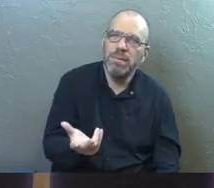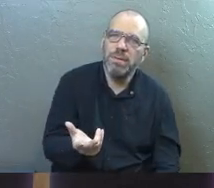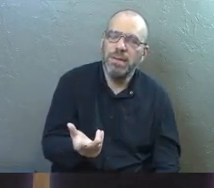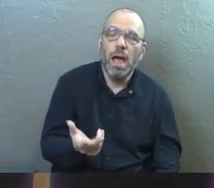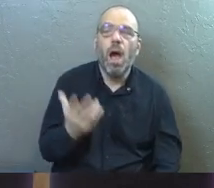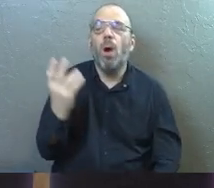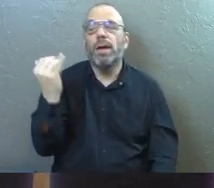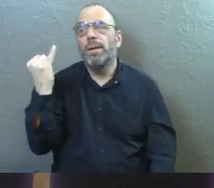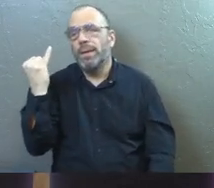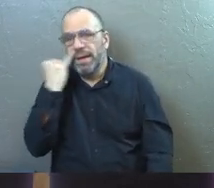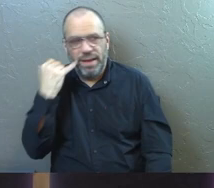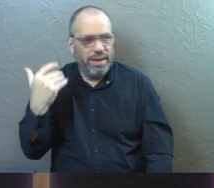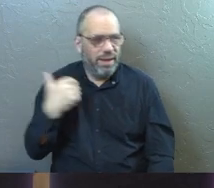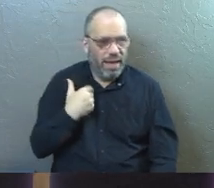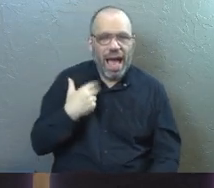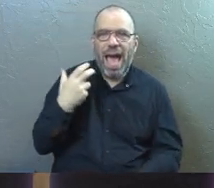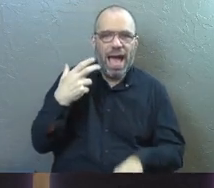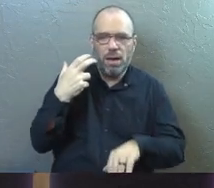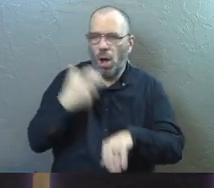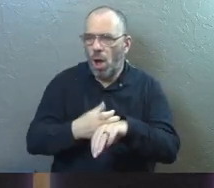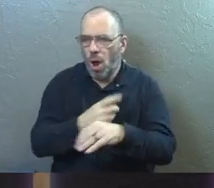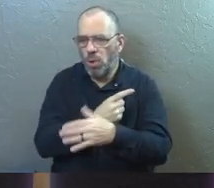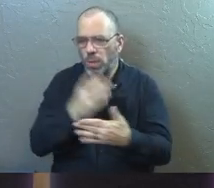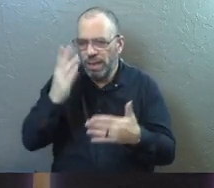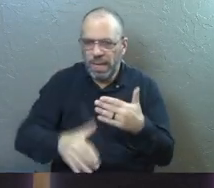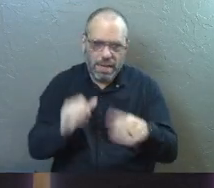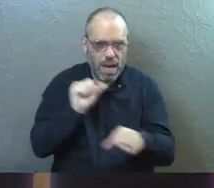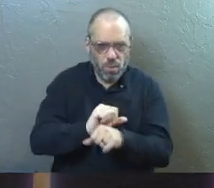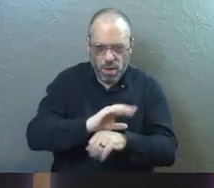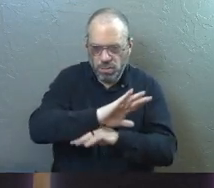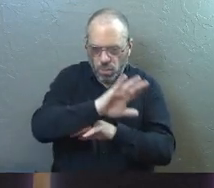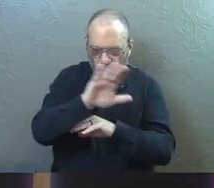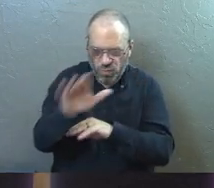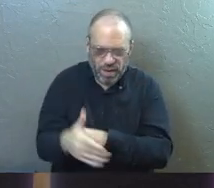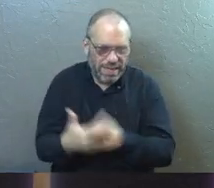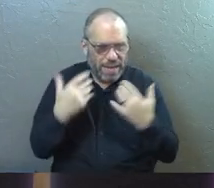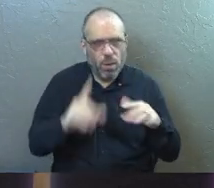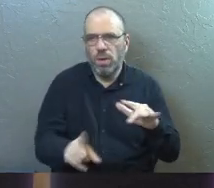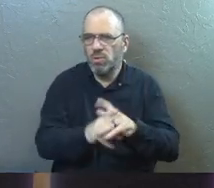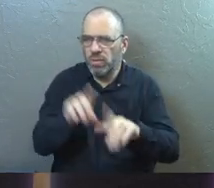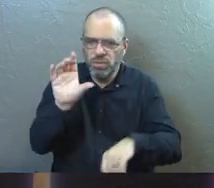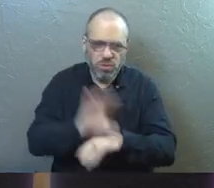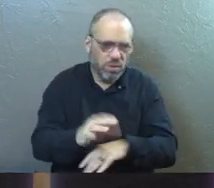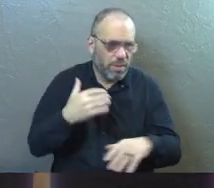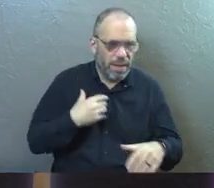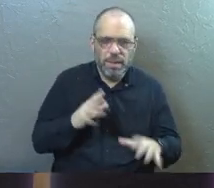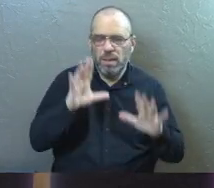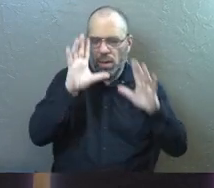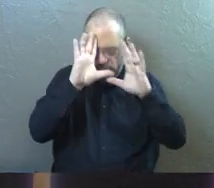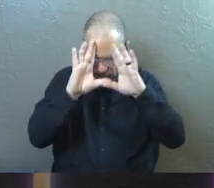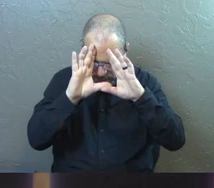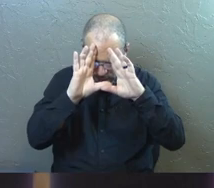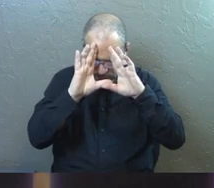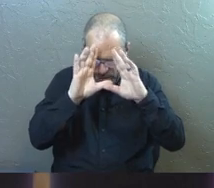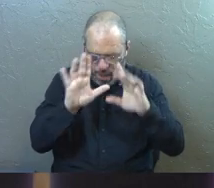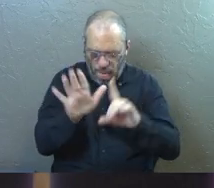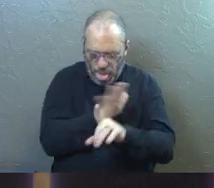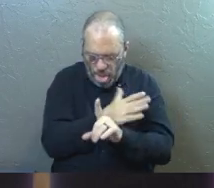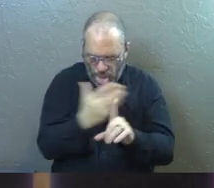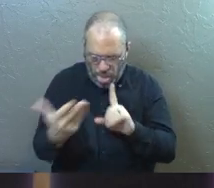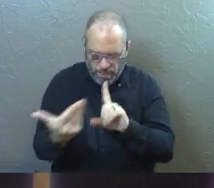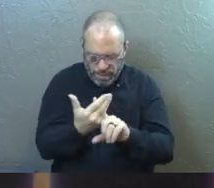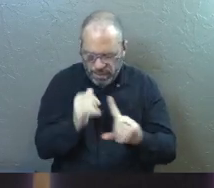it's one thing if I had a I had a difficult weekend and I work late and I don't really want to come and maybe I'm going to talk myself into not coming